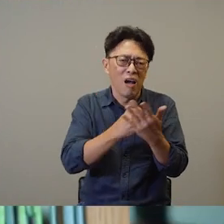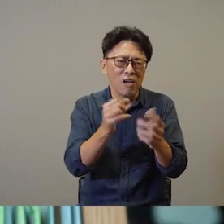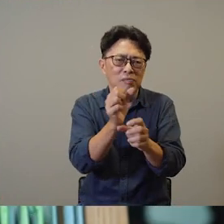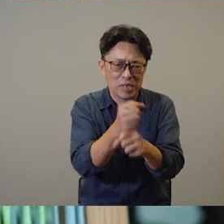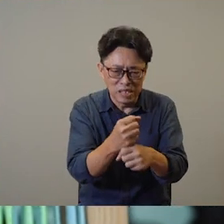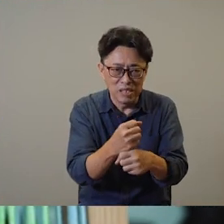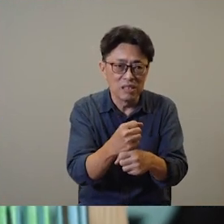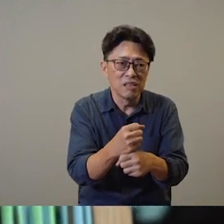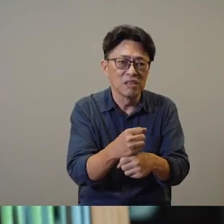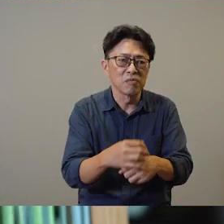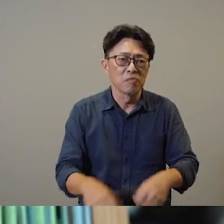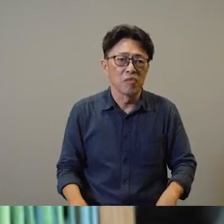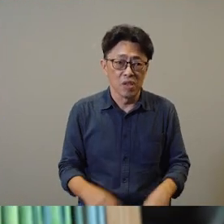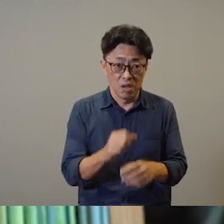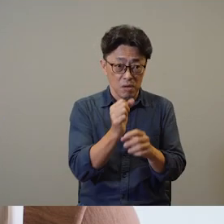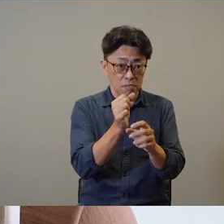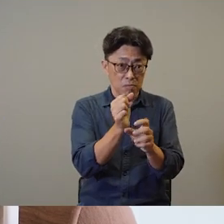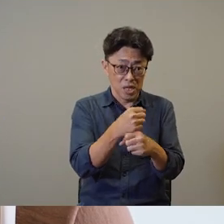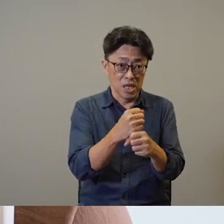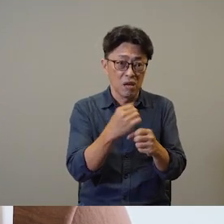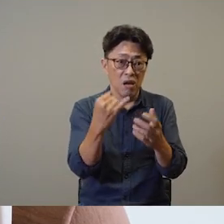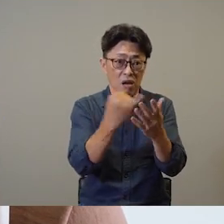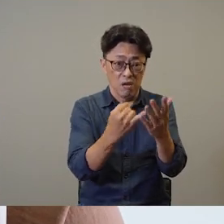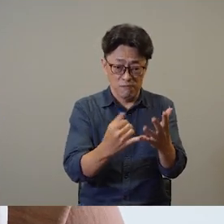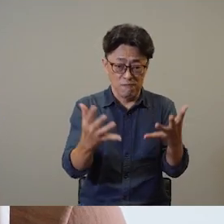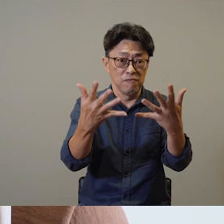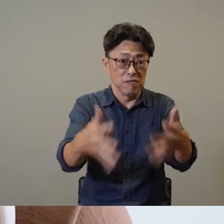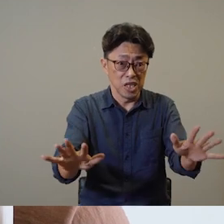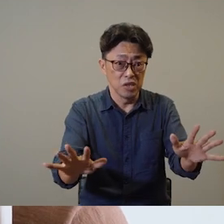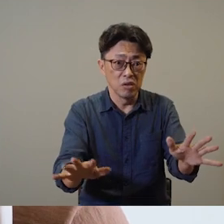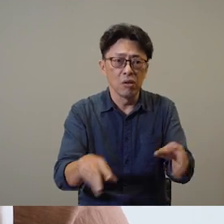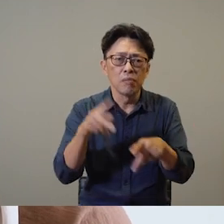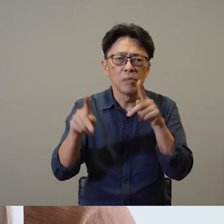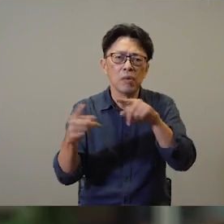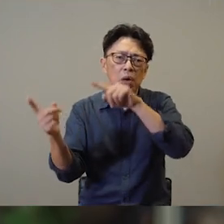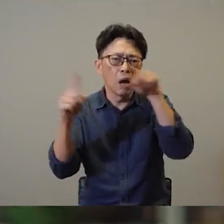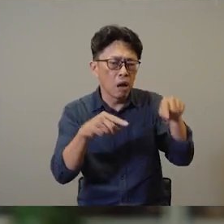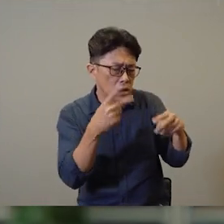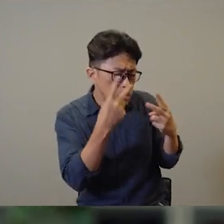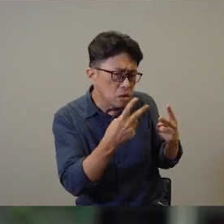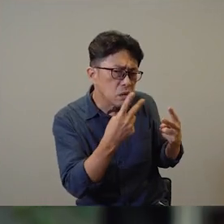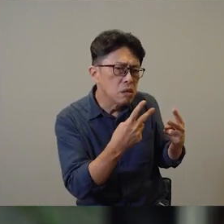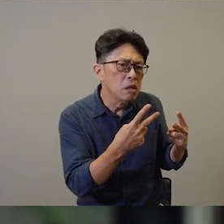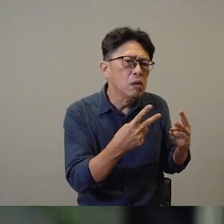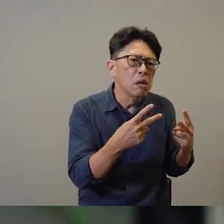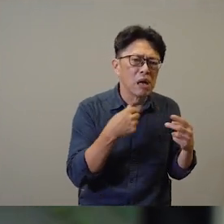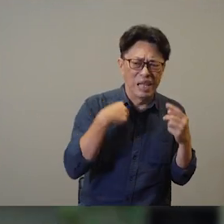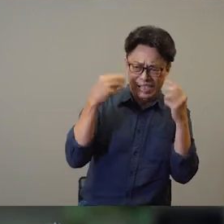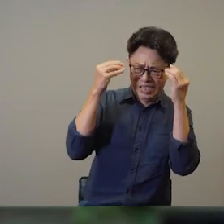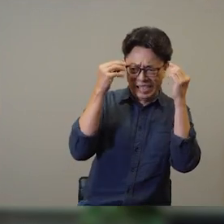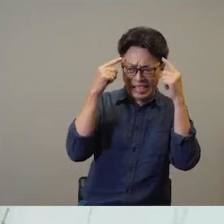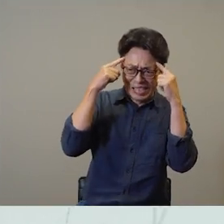available to me and then think of what can I make out of these materials and how do I convey the message of